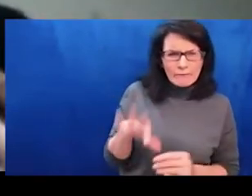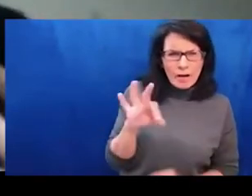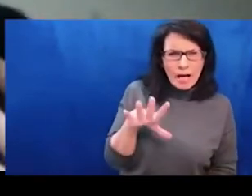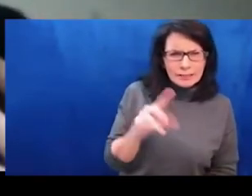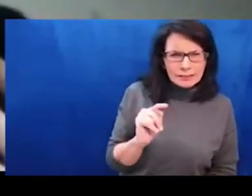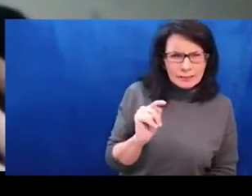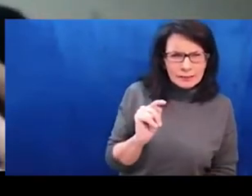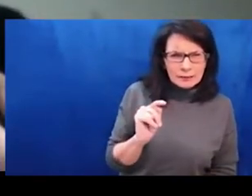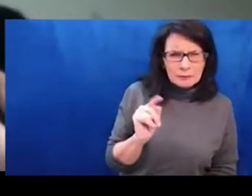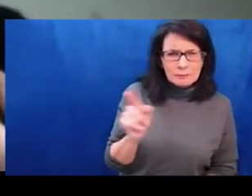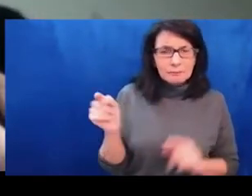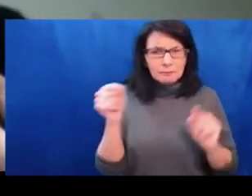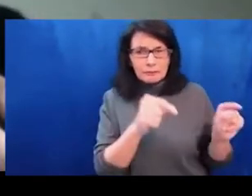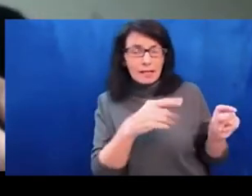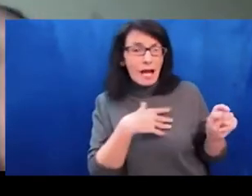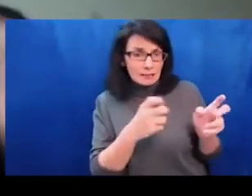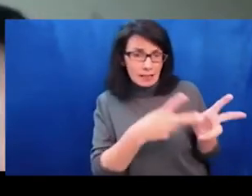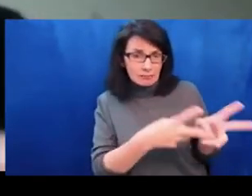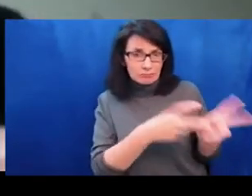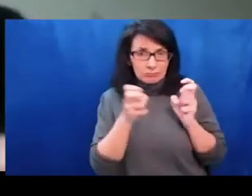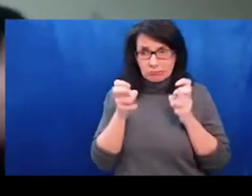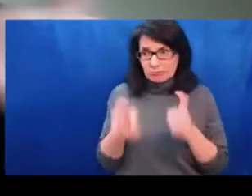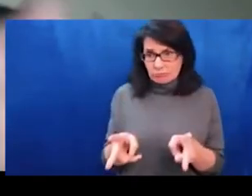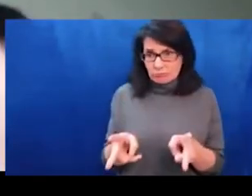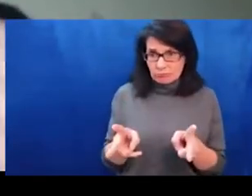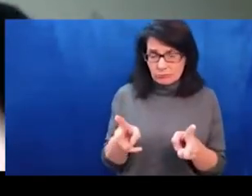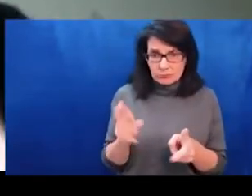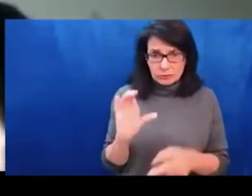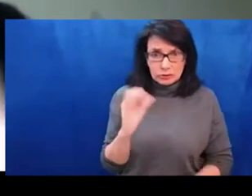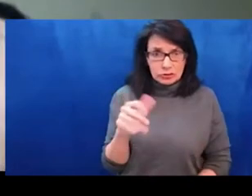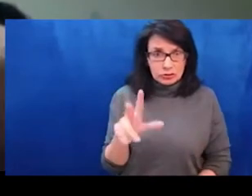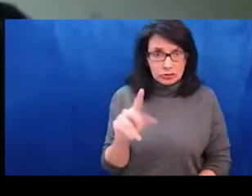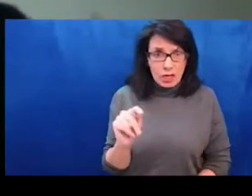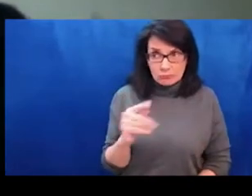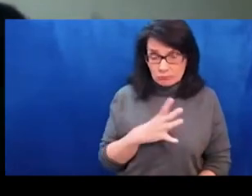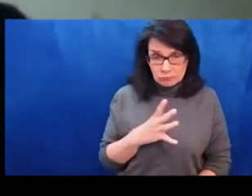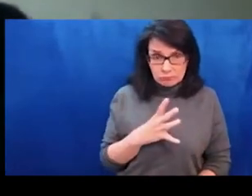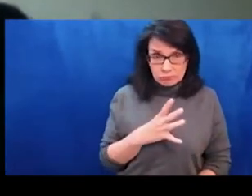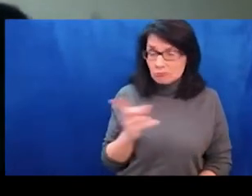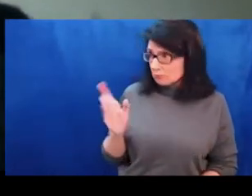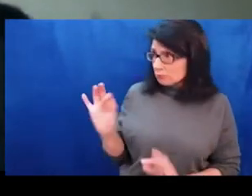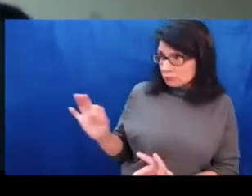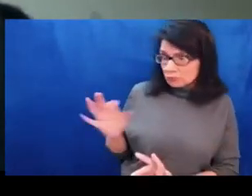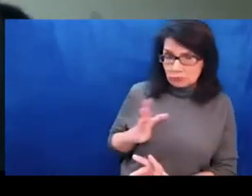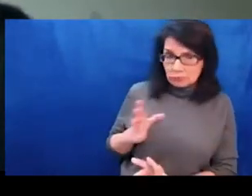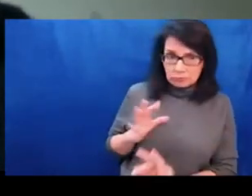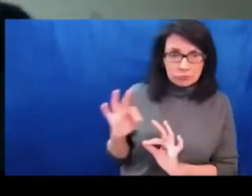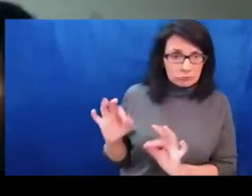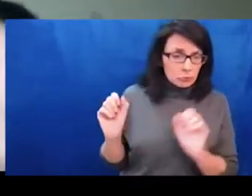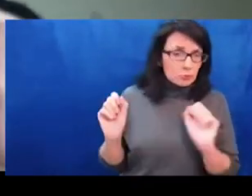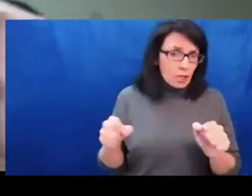late? Or is it not too late? But we clearly do not need Russia to